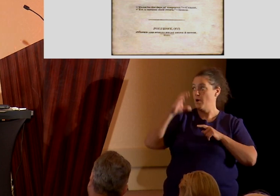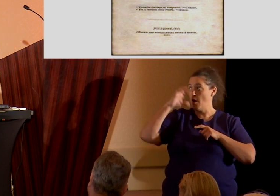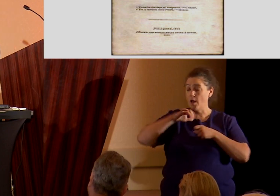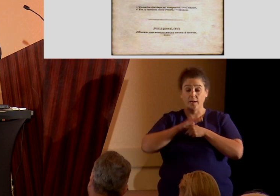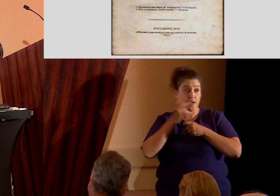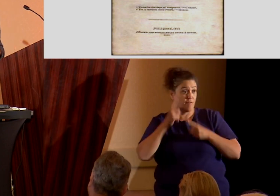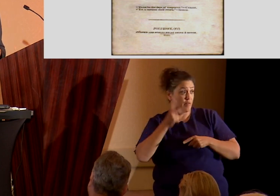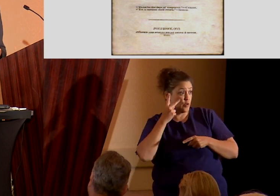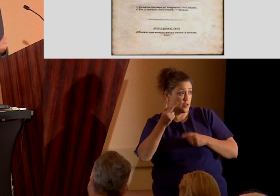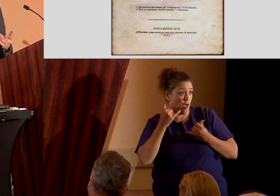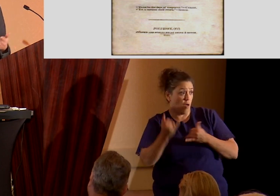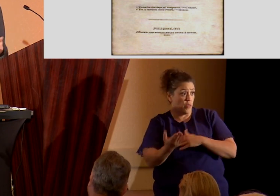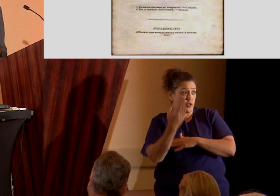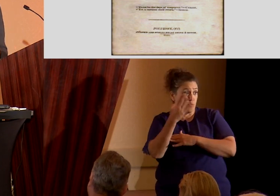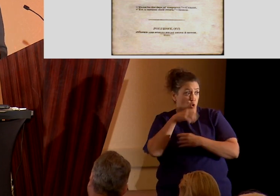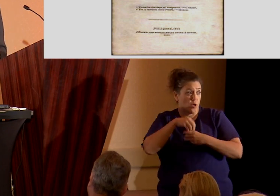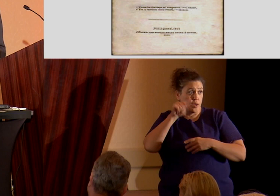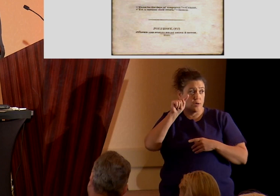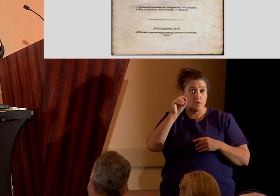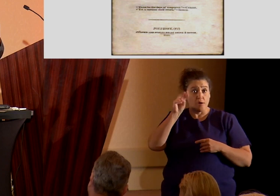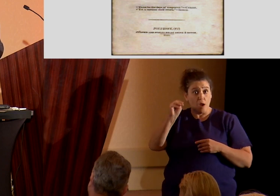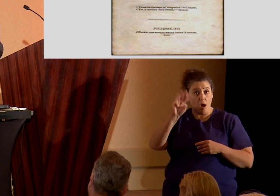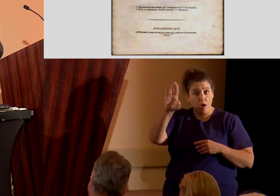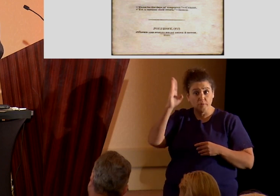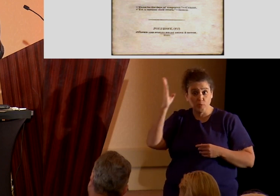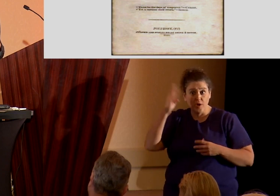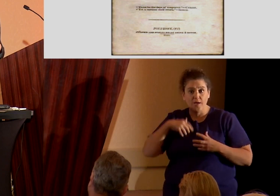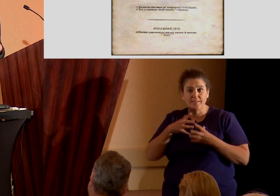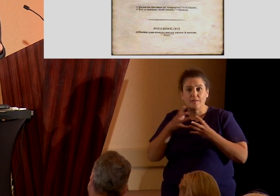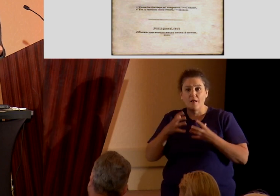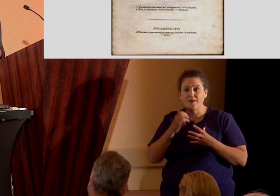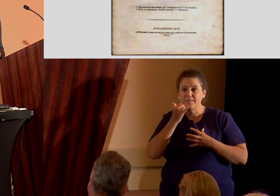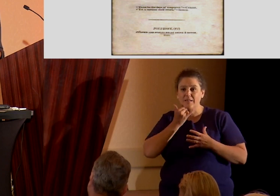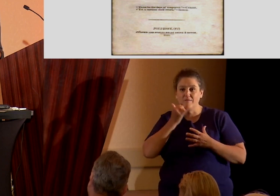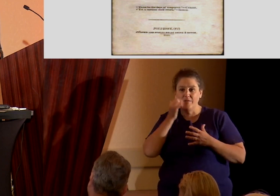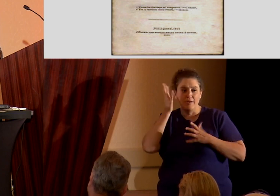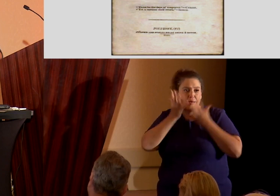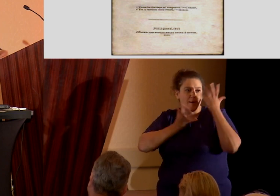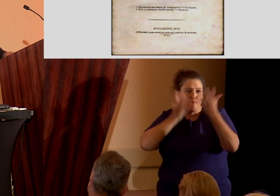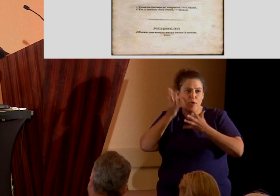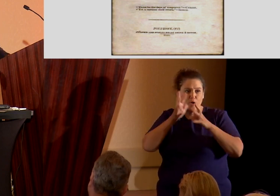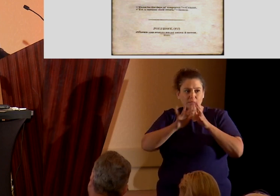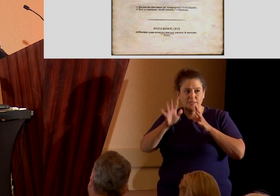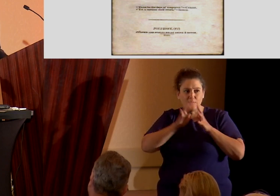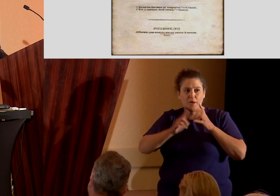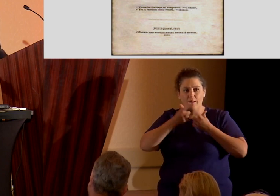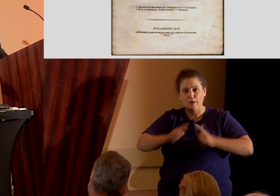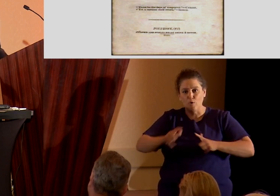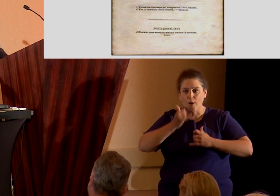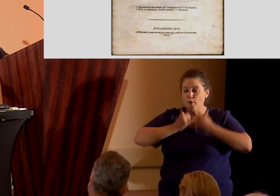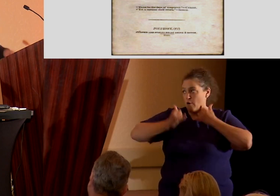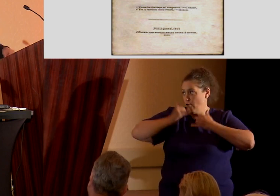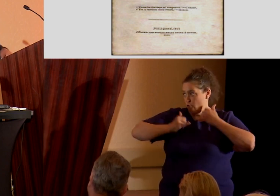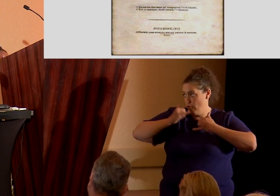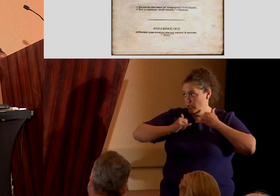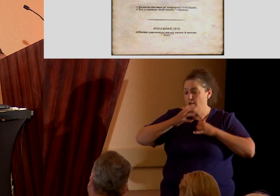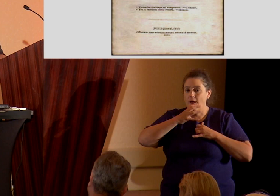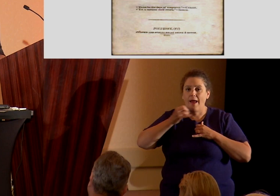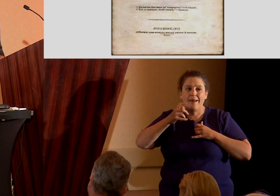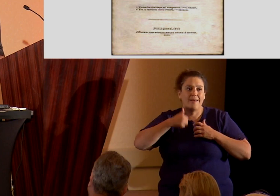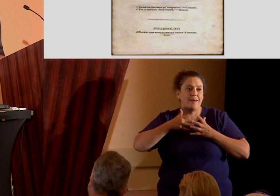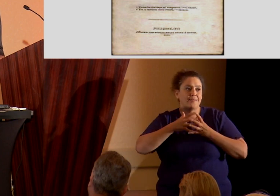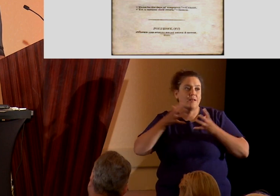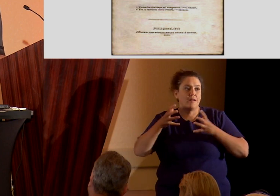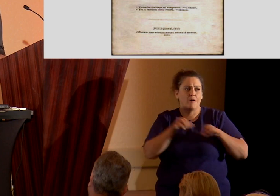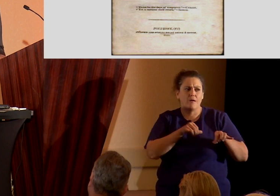morning in Tom's presentation, it has lots of embarrassing spelling and grammar errors. It also has